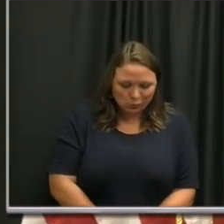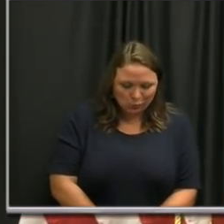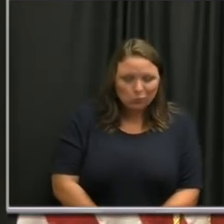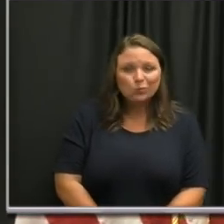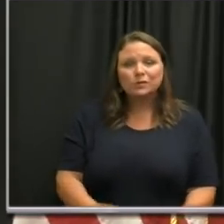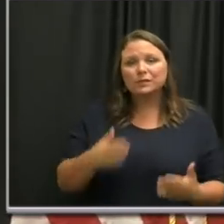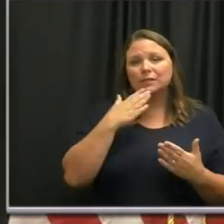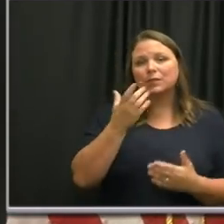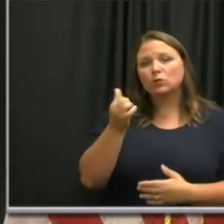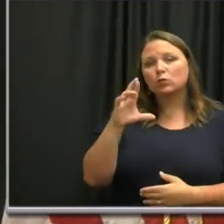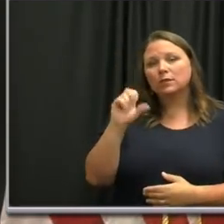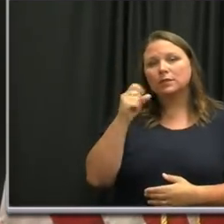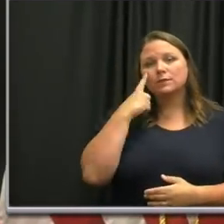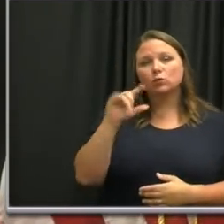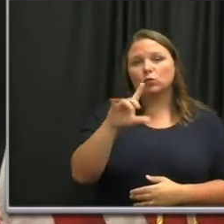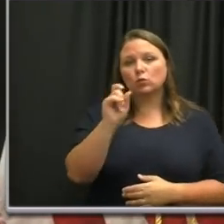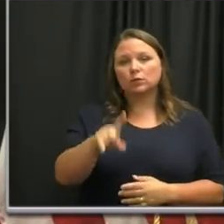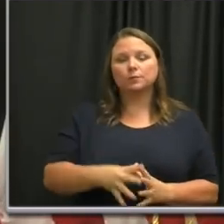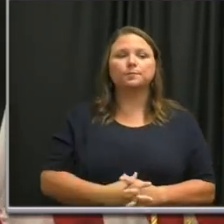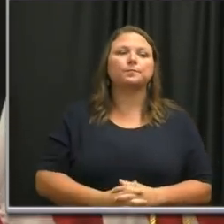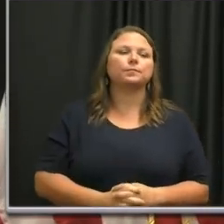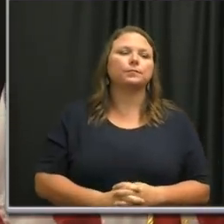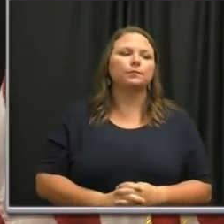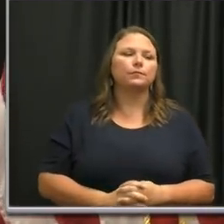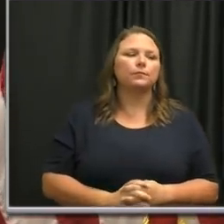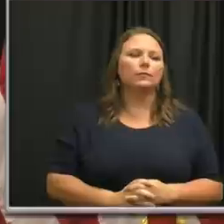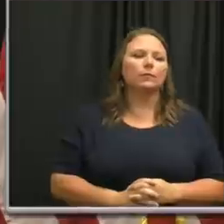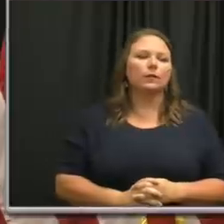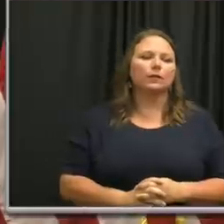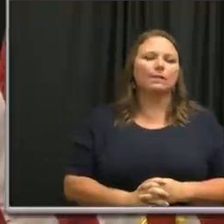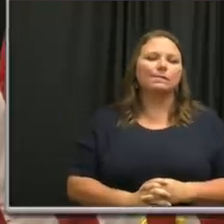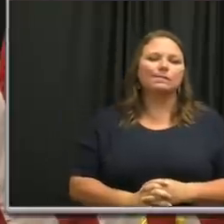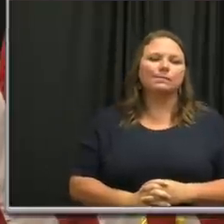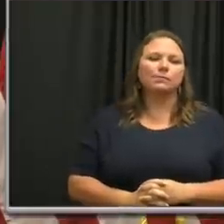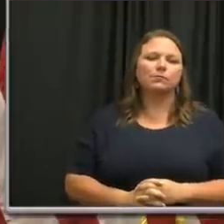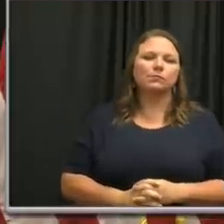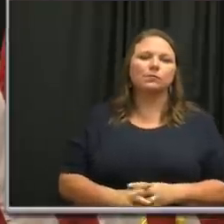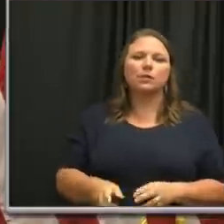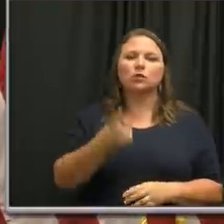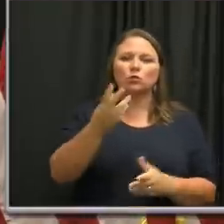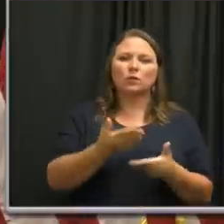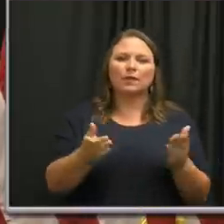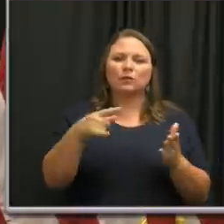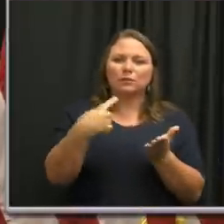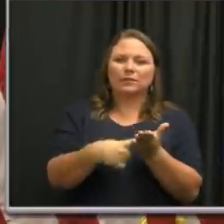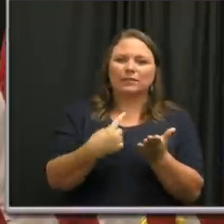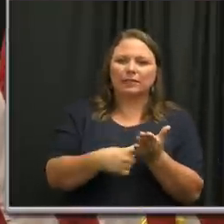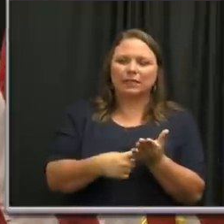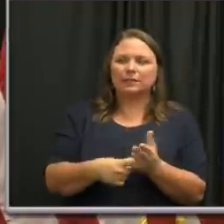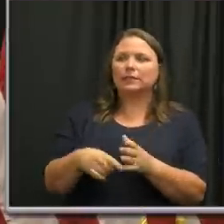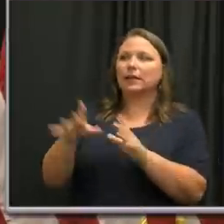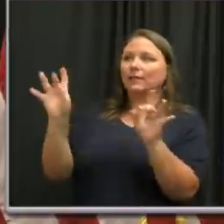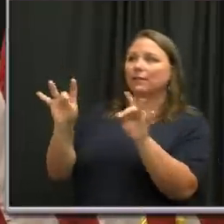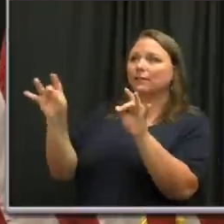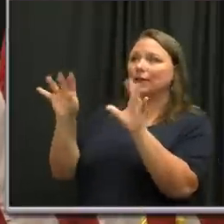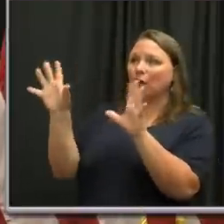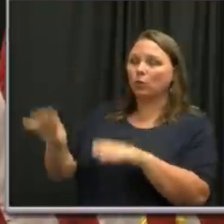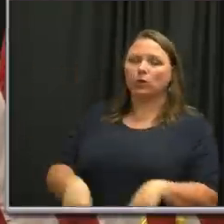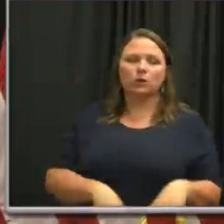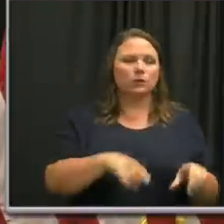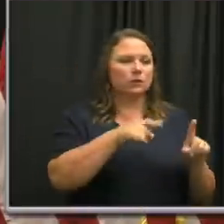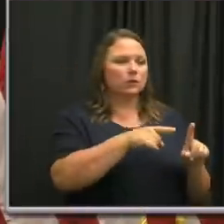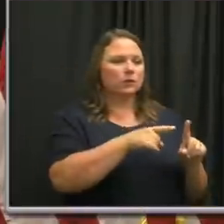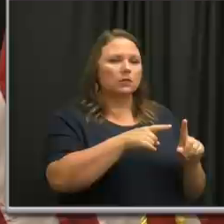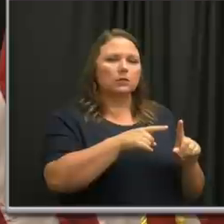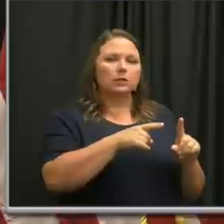Thank you, Chris, for that question. I think of the two things you're talking about the fireworks and then a conceivable